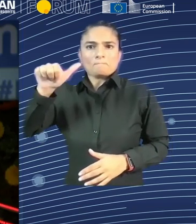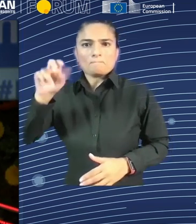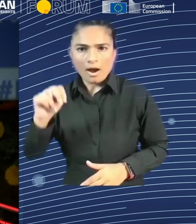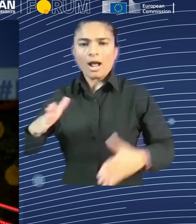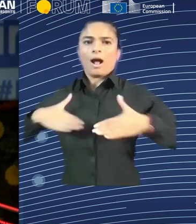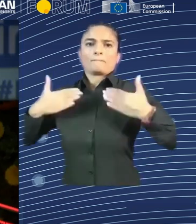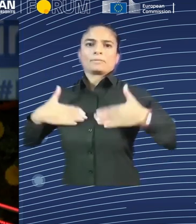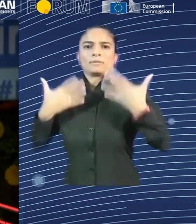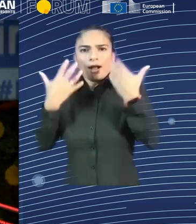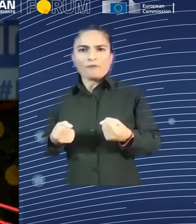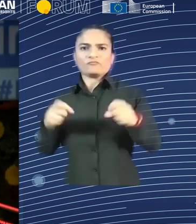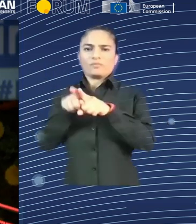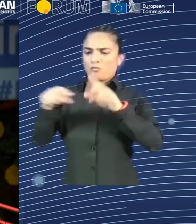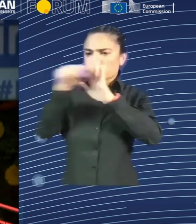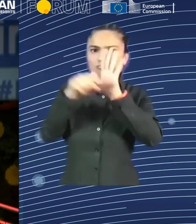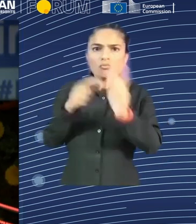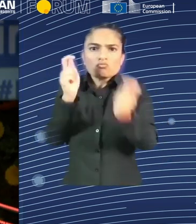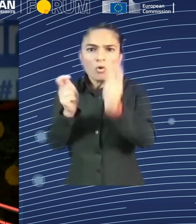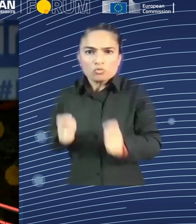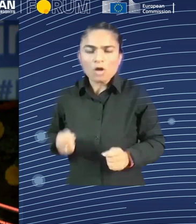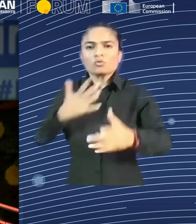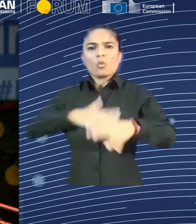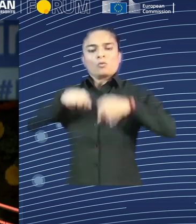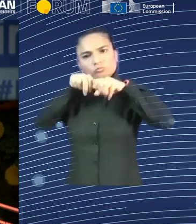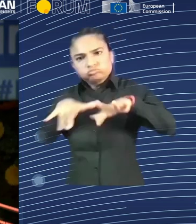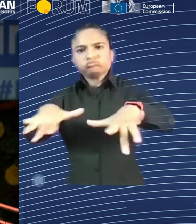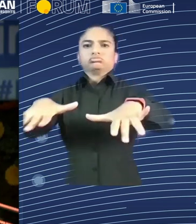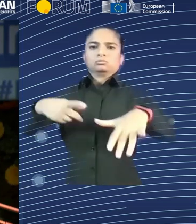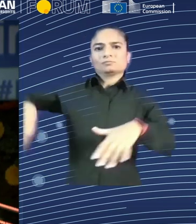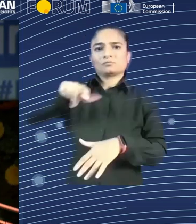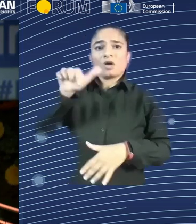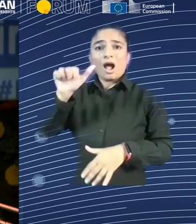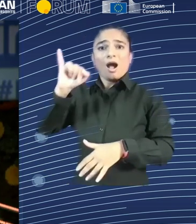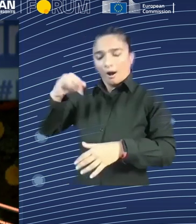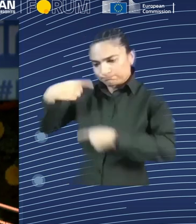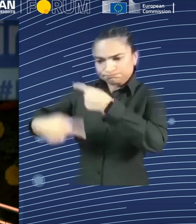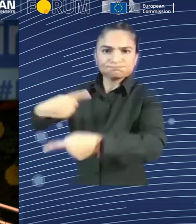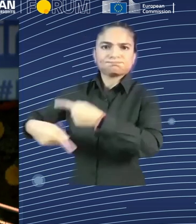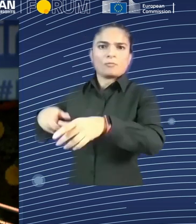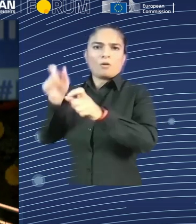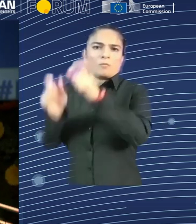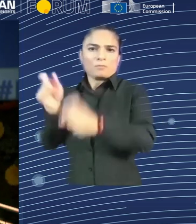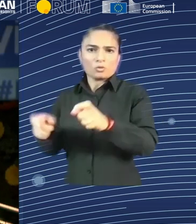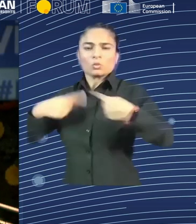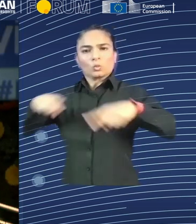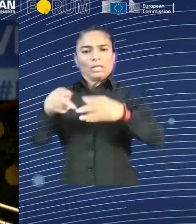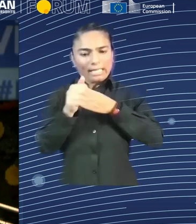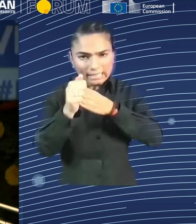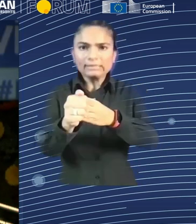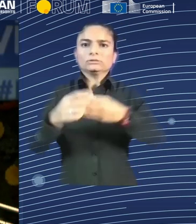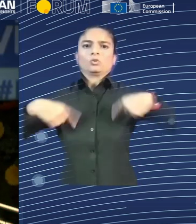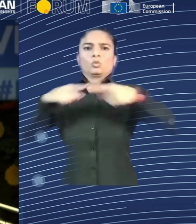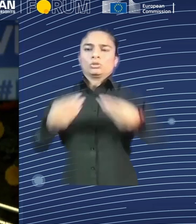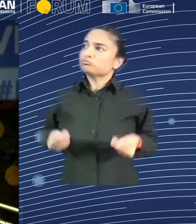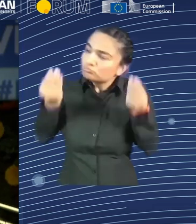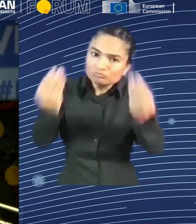of AI overpopulation. So we are leading and we are providing a good example in the world. And